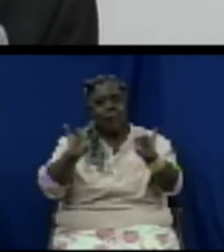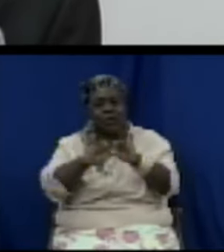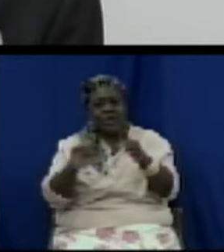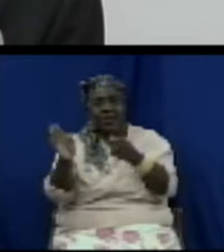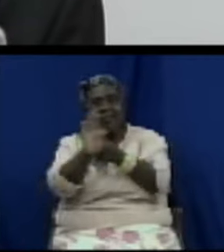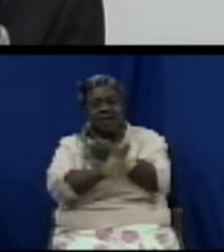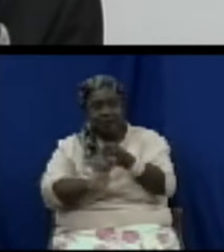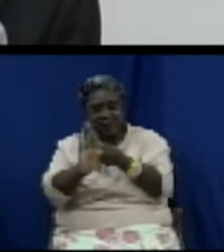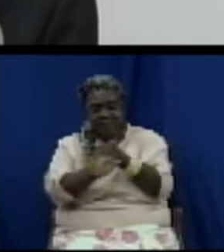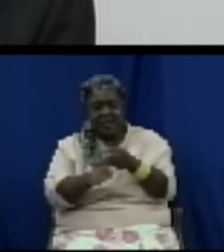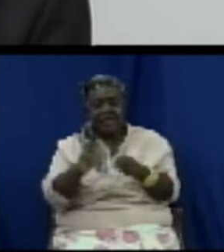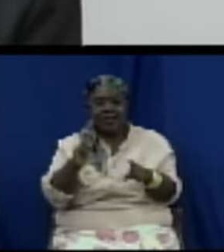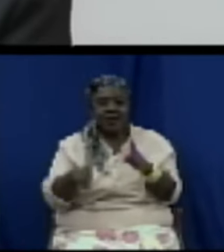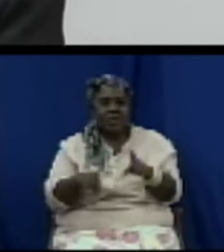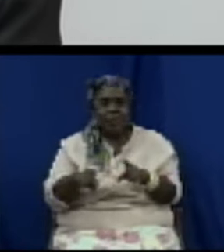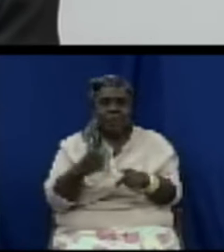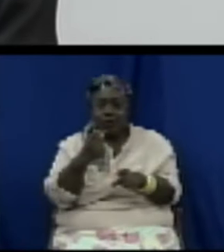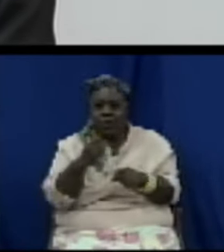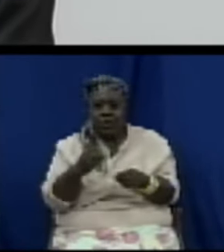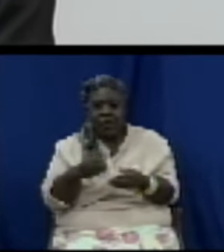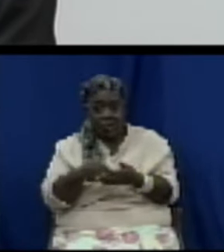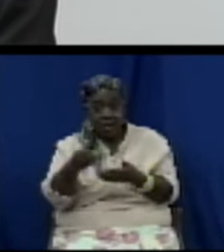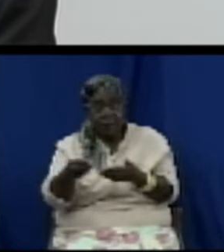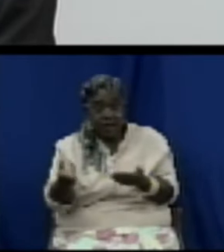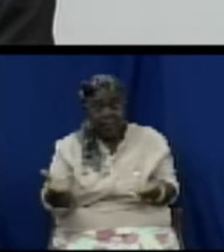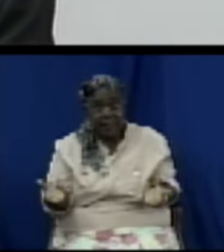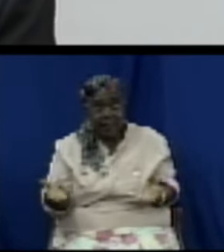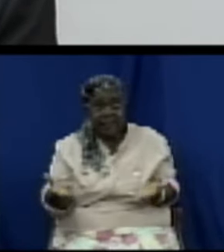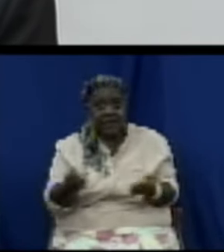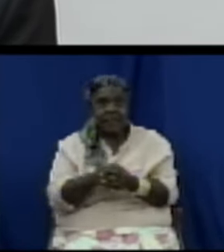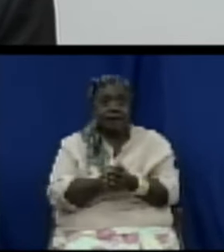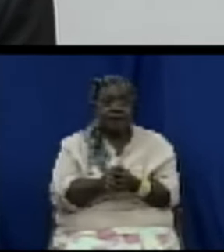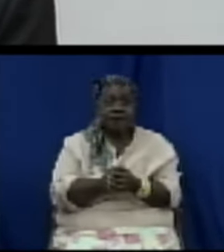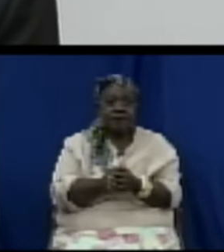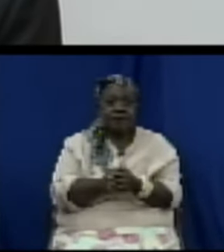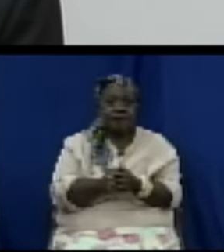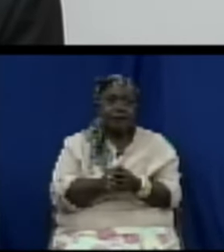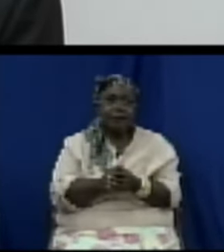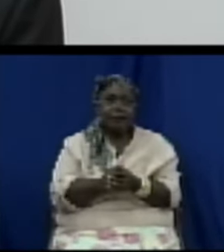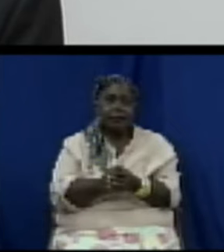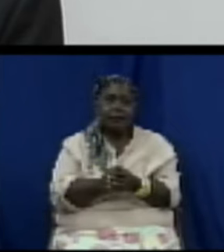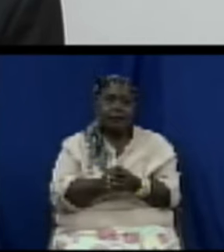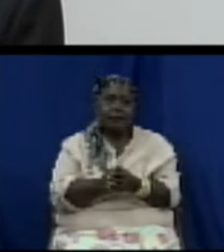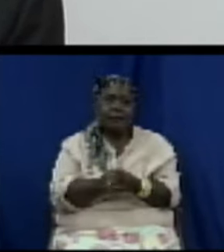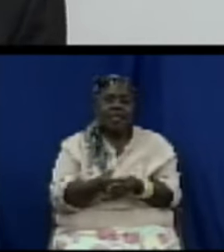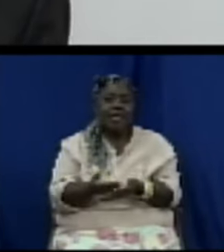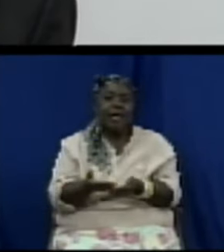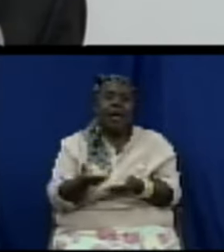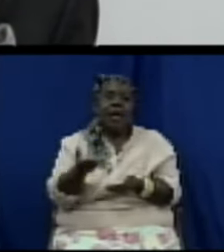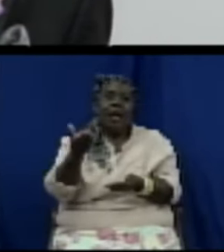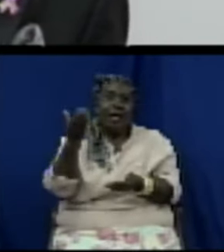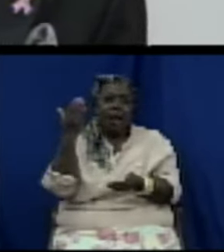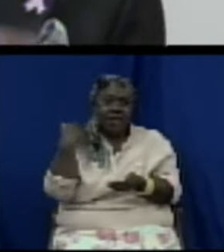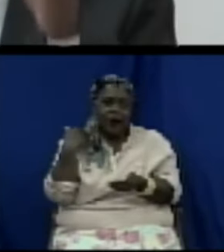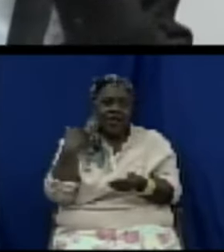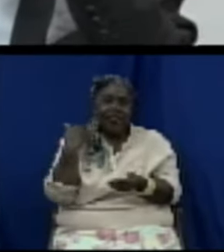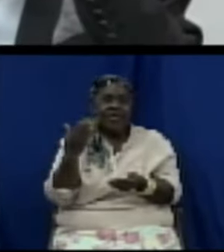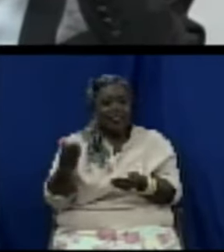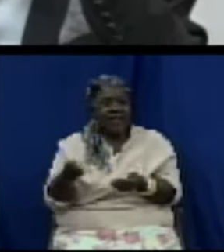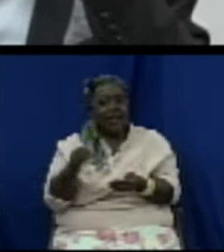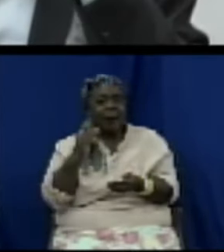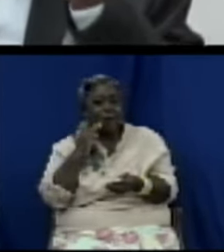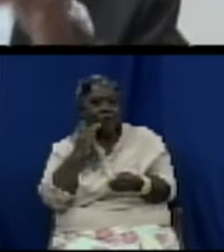consumers another important objective madam speaker that we wish to attain by this new piece of